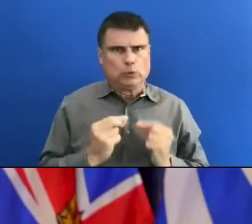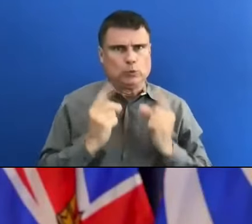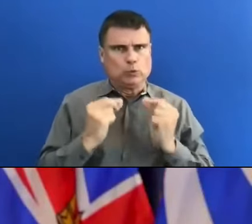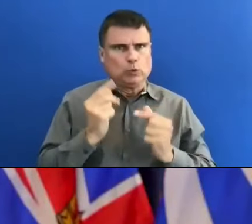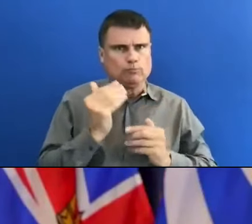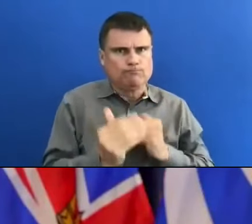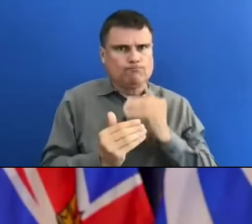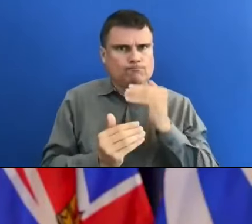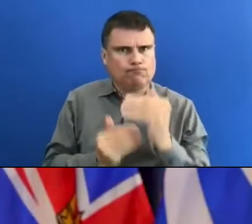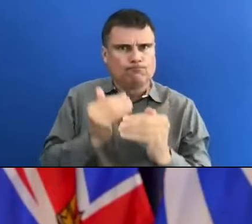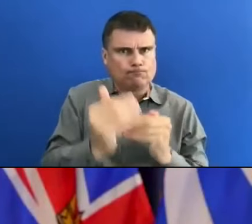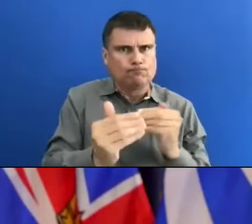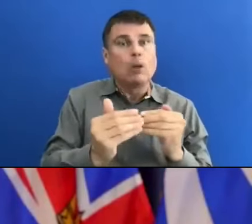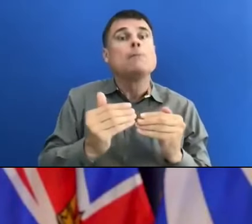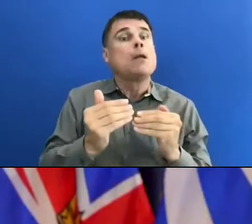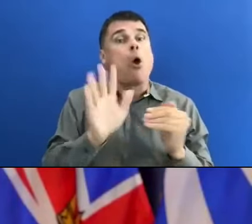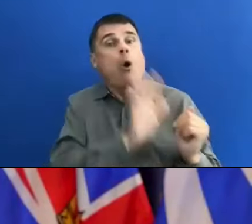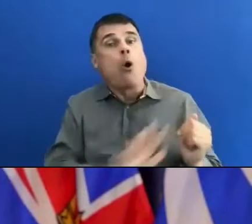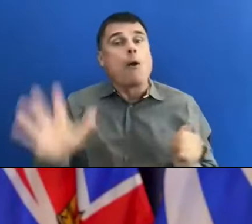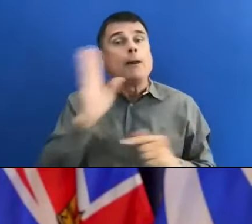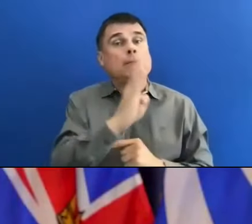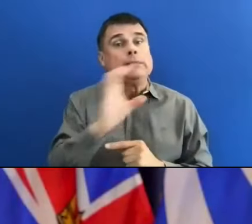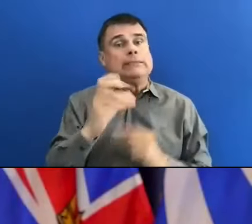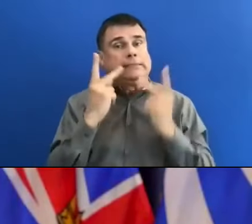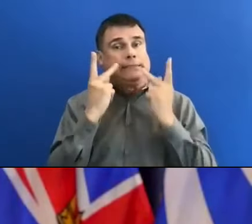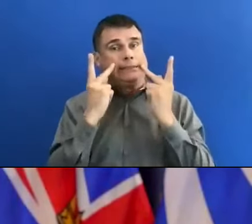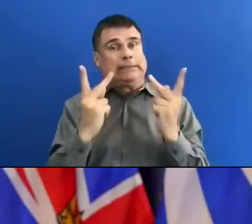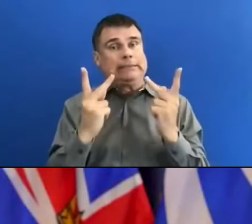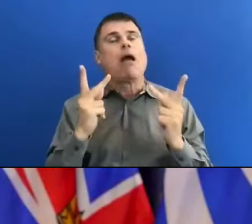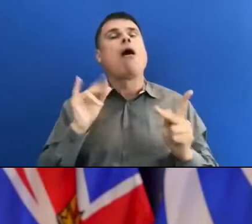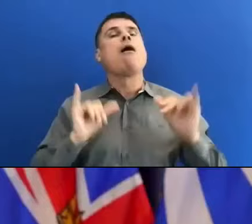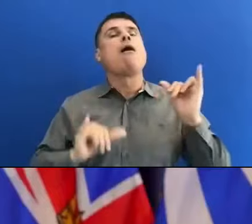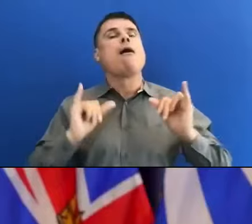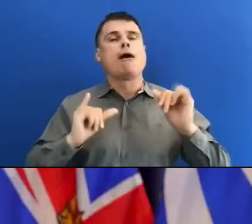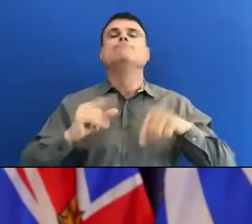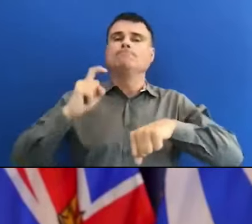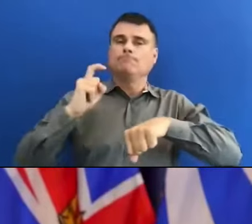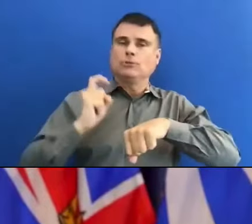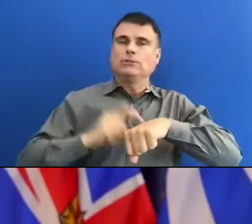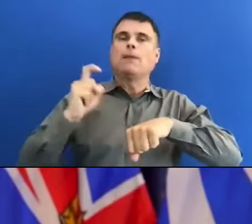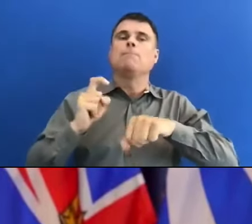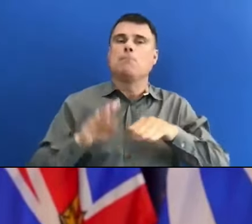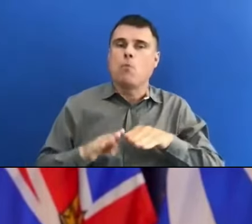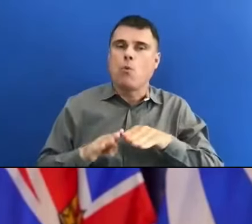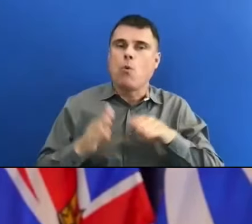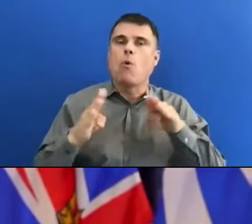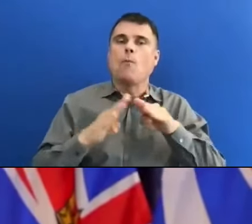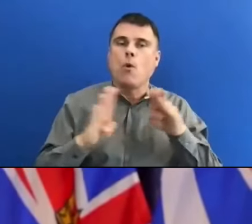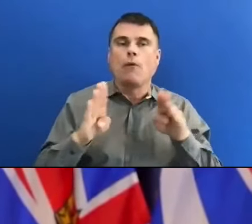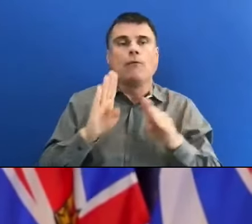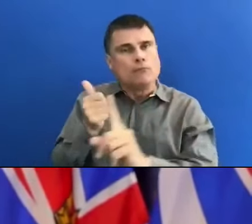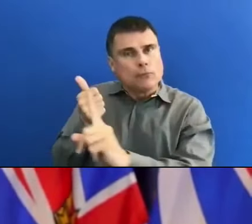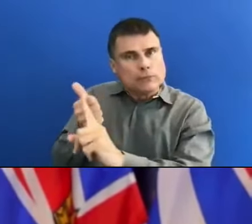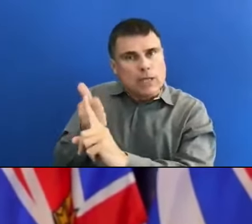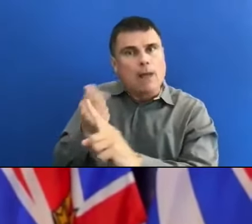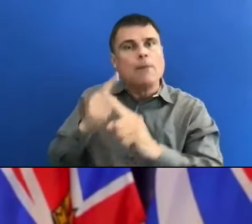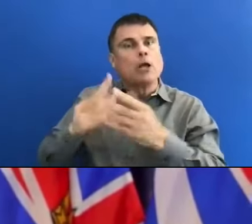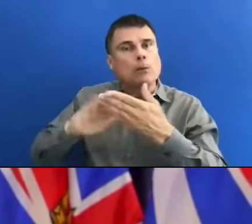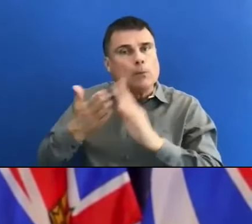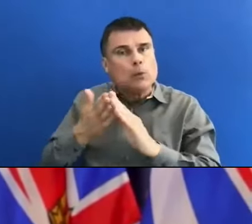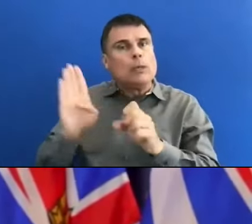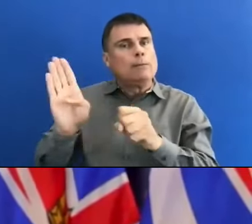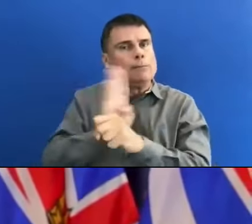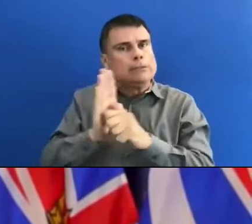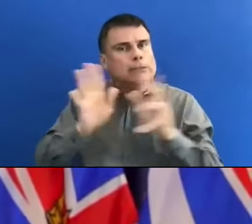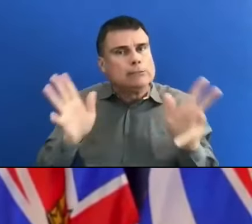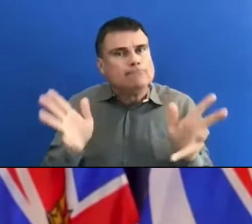themselves, for their businesses, for their communities. And British Columbians have stepped up every step of the way during this pandemic.